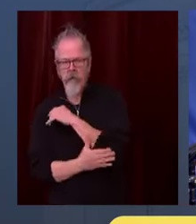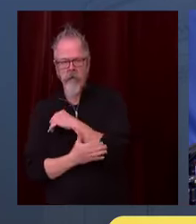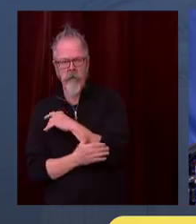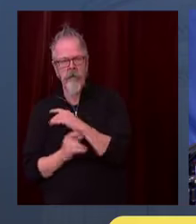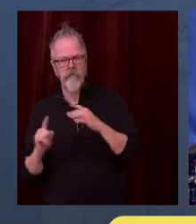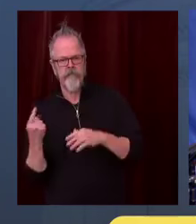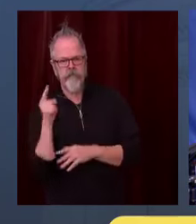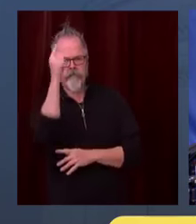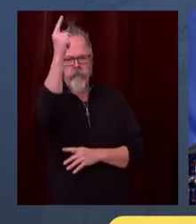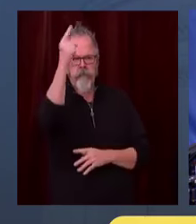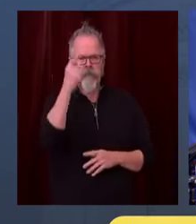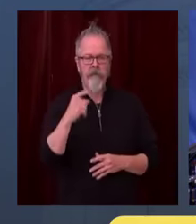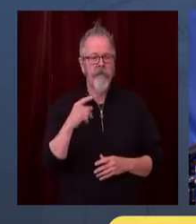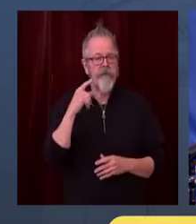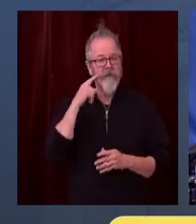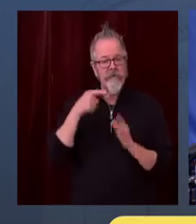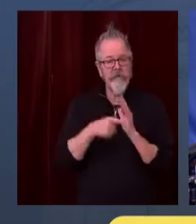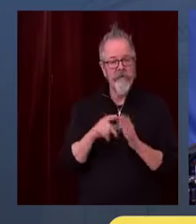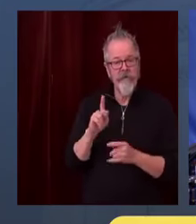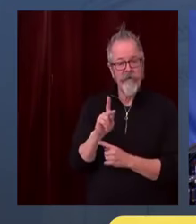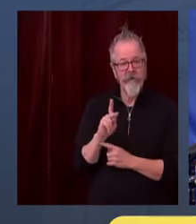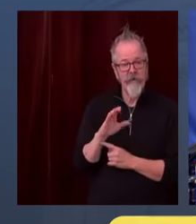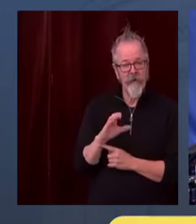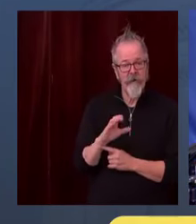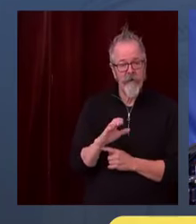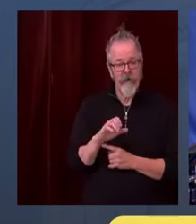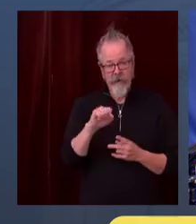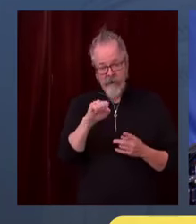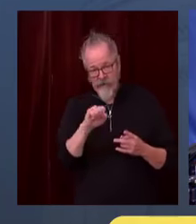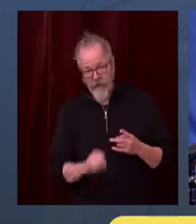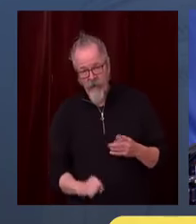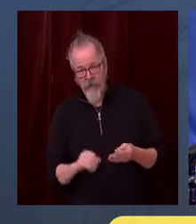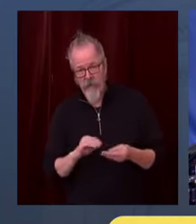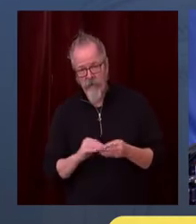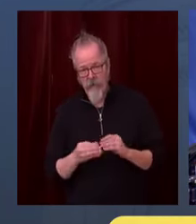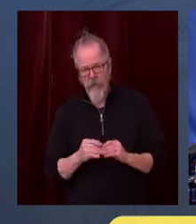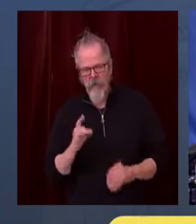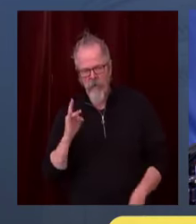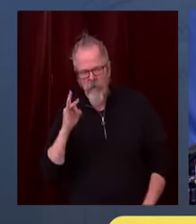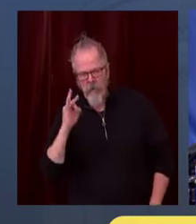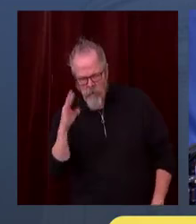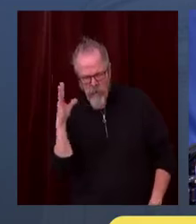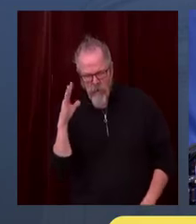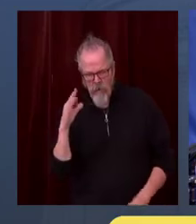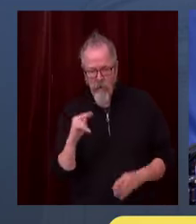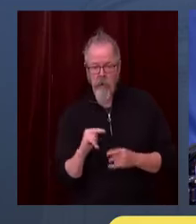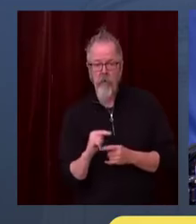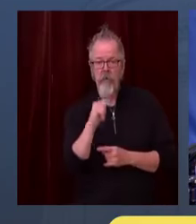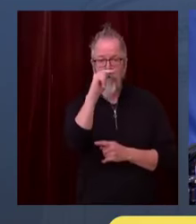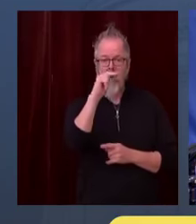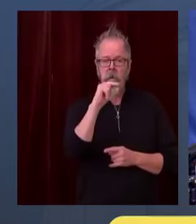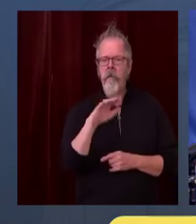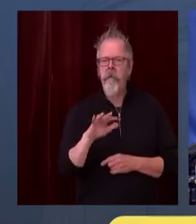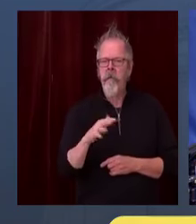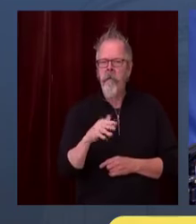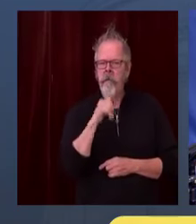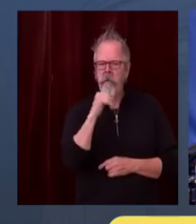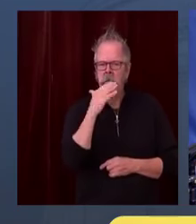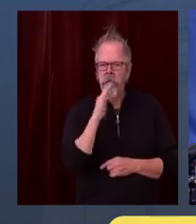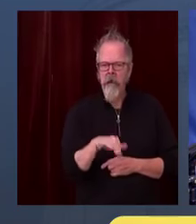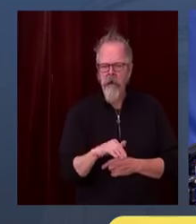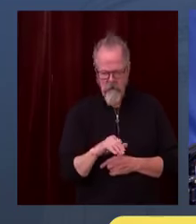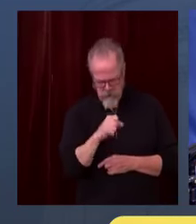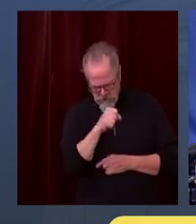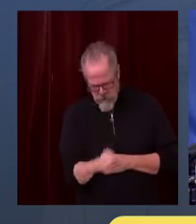the abstract, you could have tighter restrictions in South King County and looser in North King County or central King County. But that means people just drive,